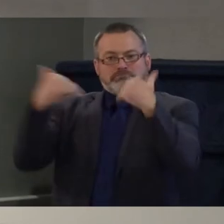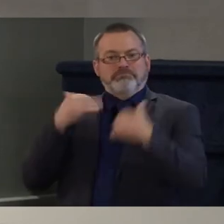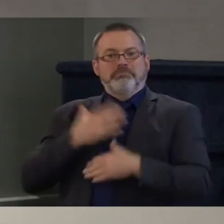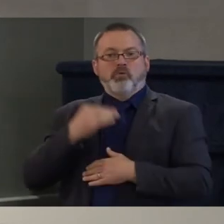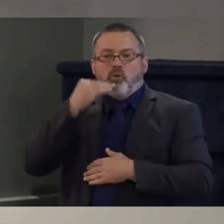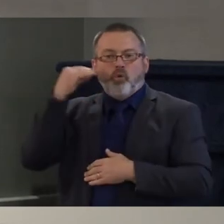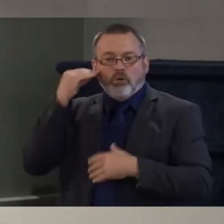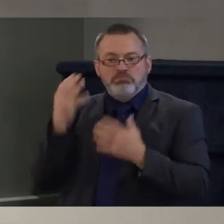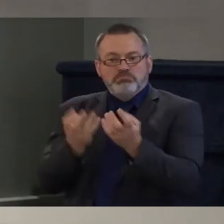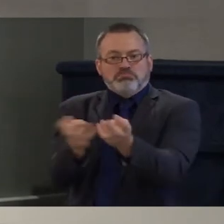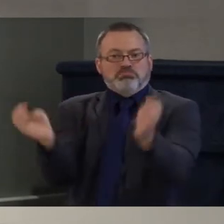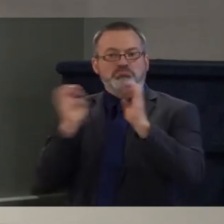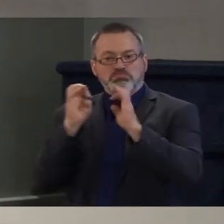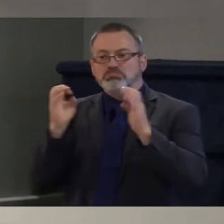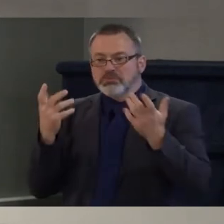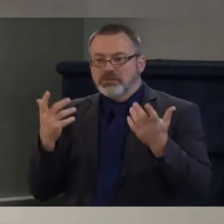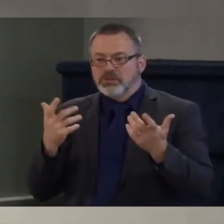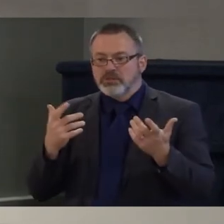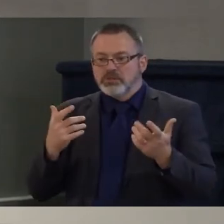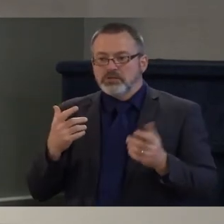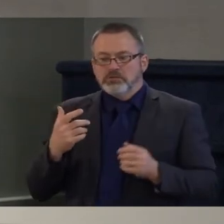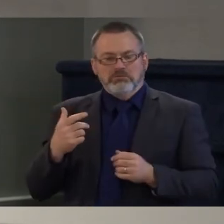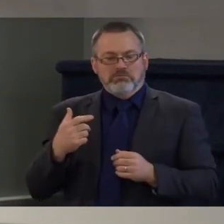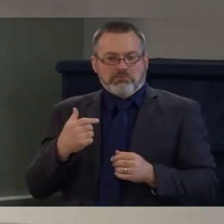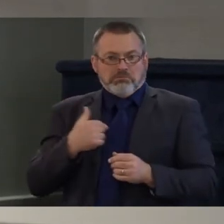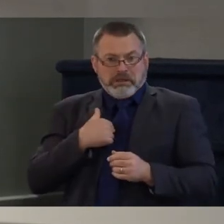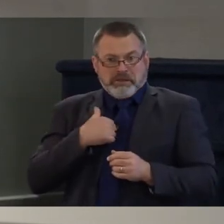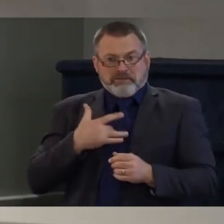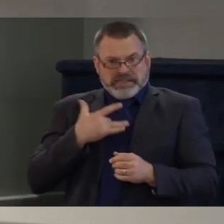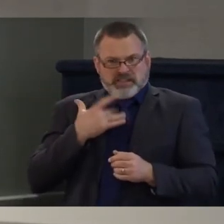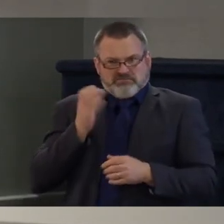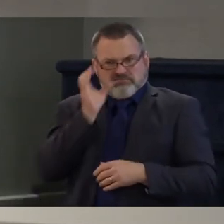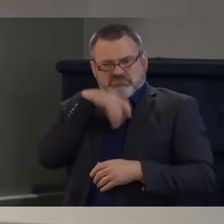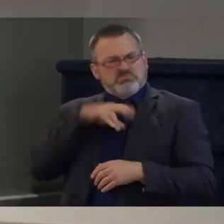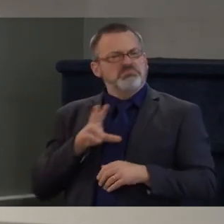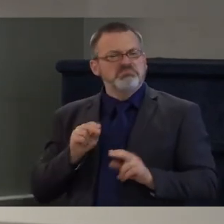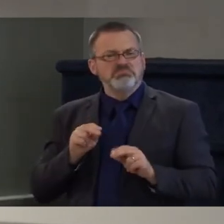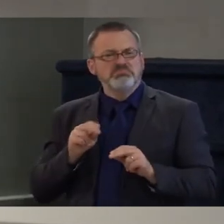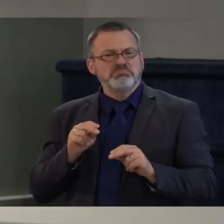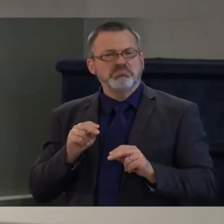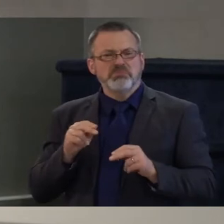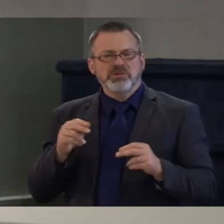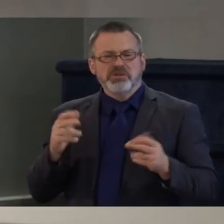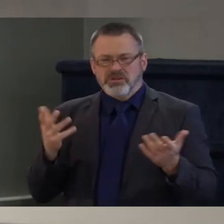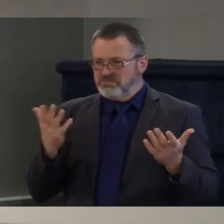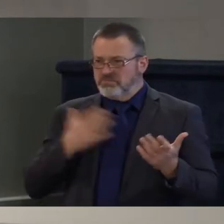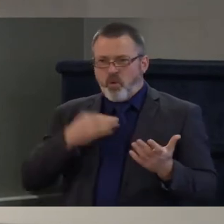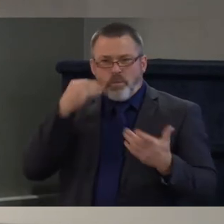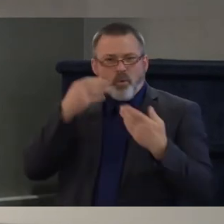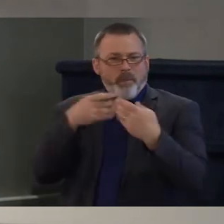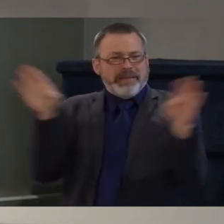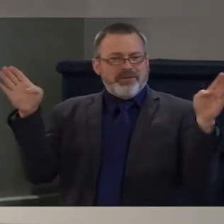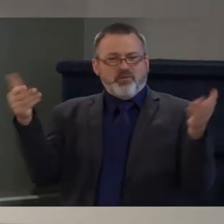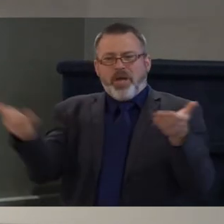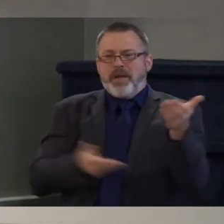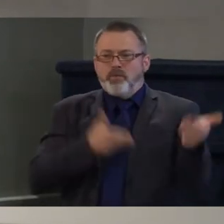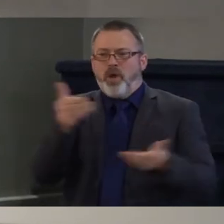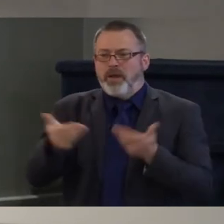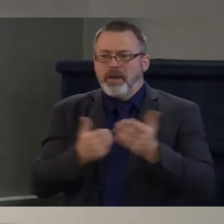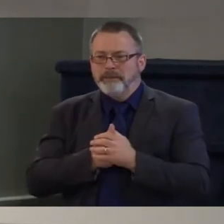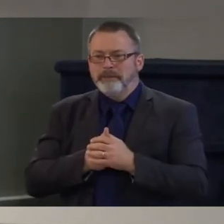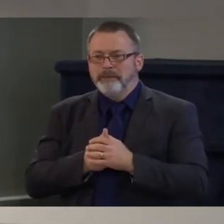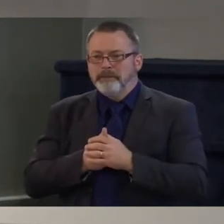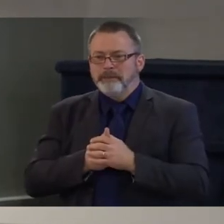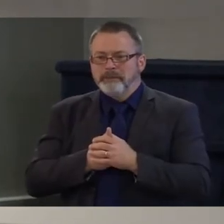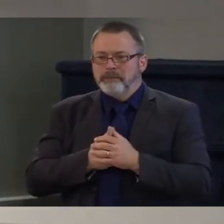it's not a strange thing for me to be very welcoming and responsive and respectful of um people